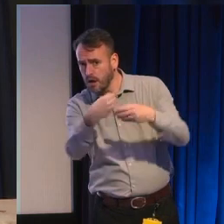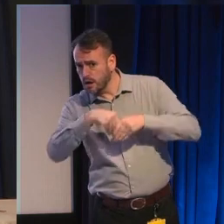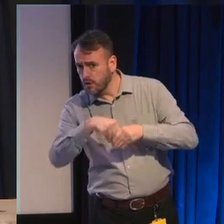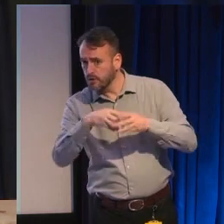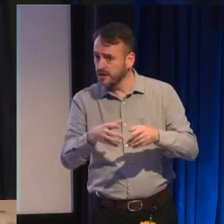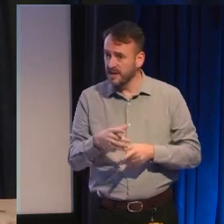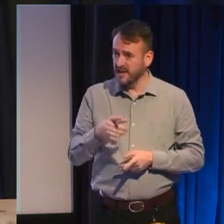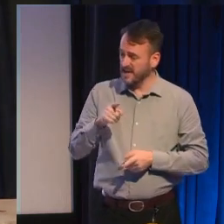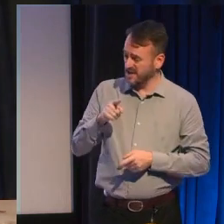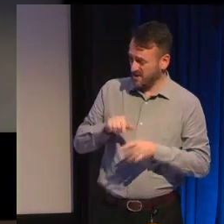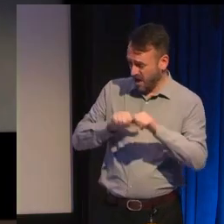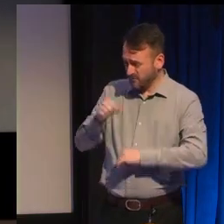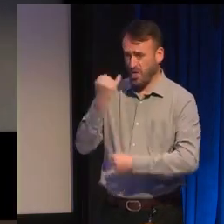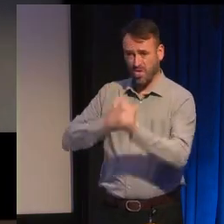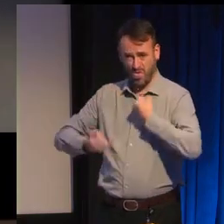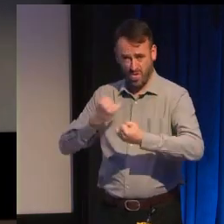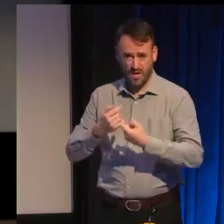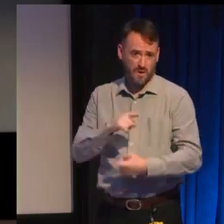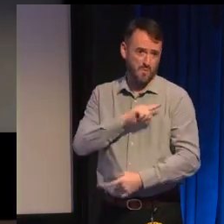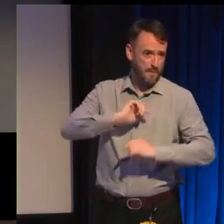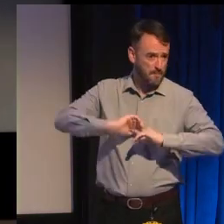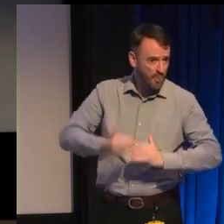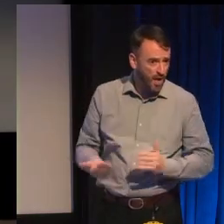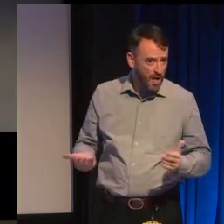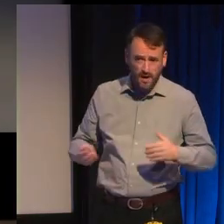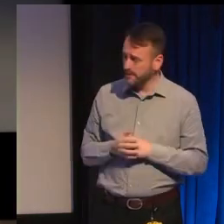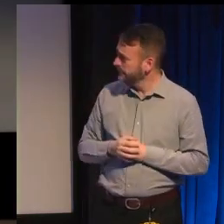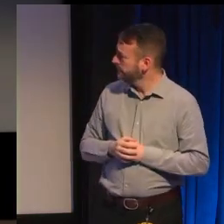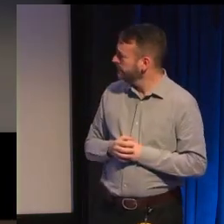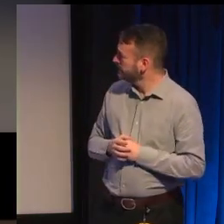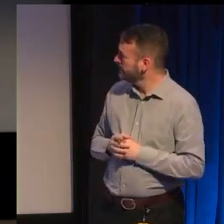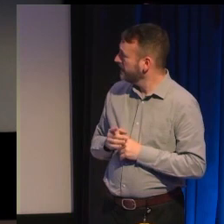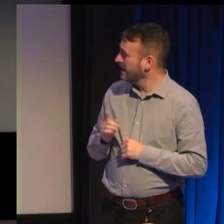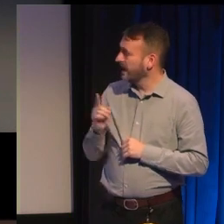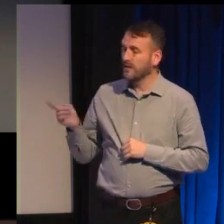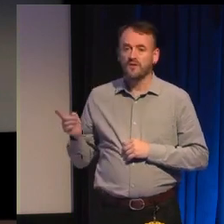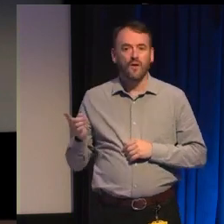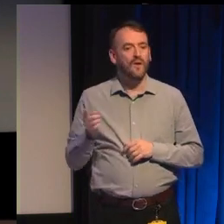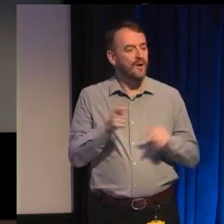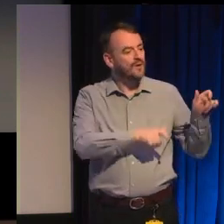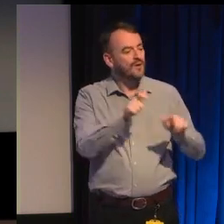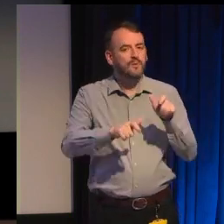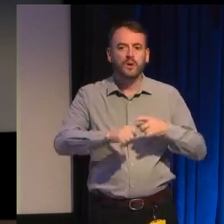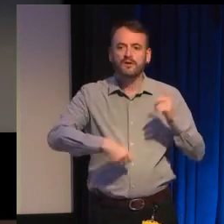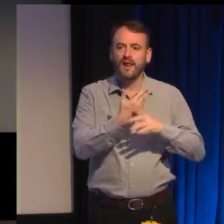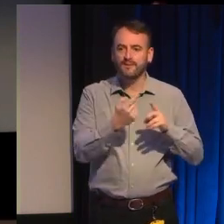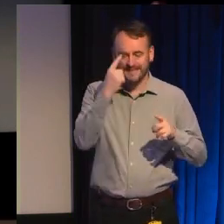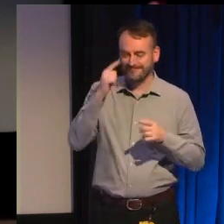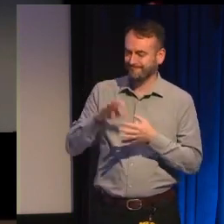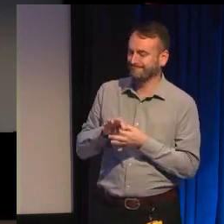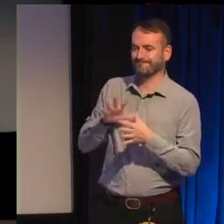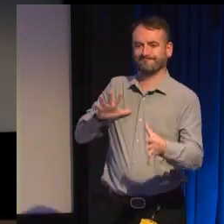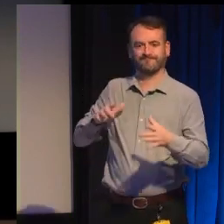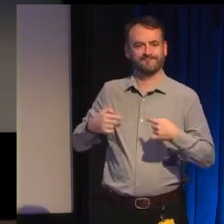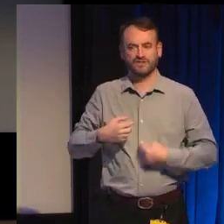so a common reaction is just to disengage decide it's not worth the risk and stick